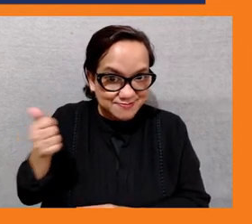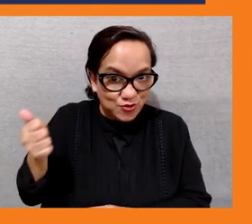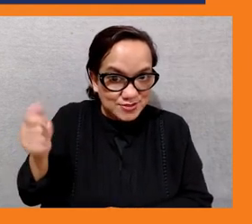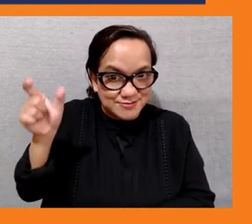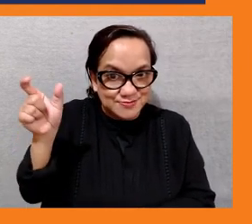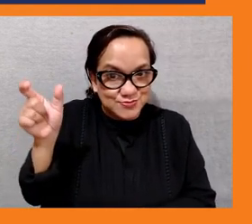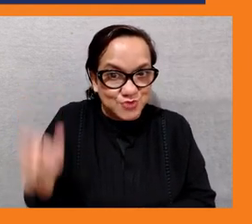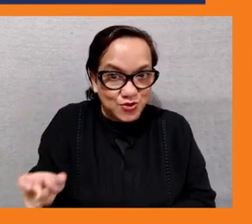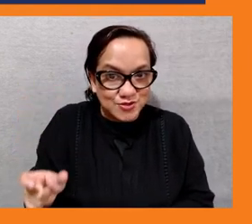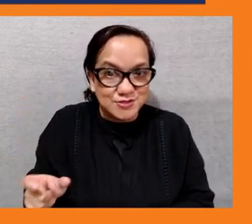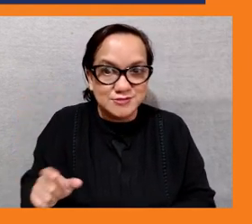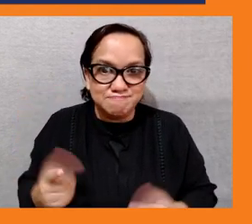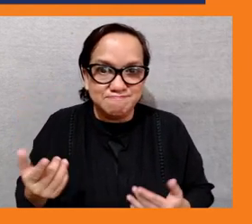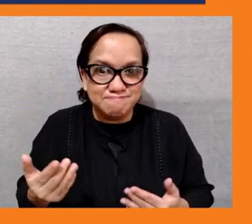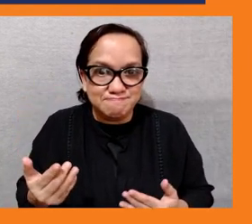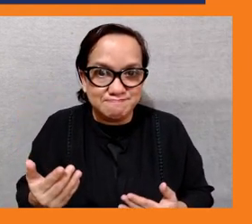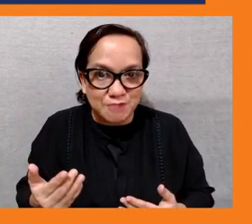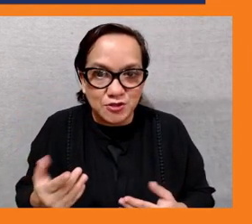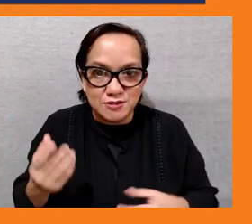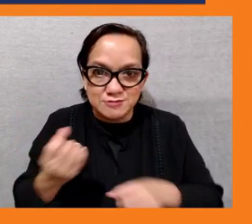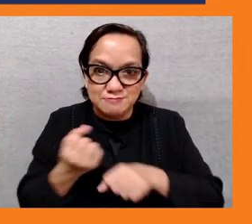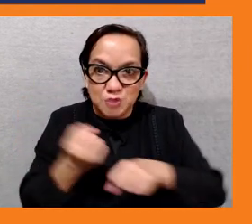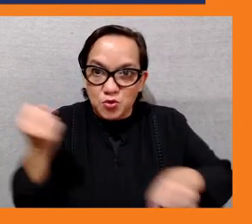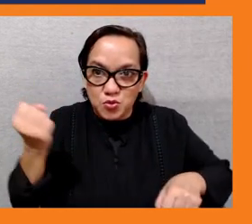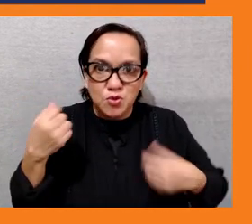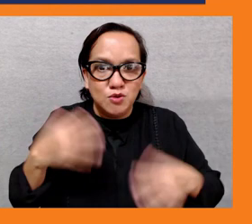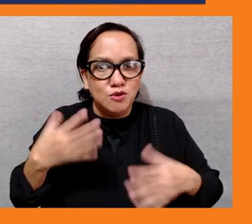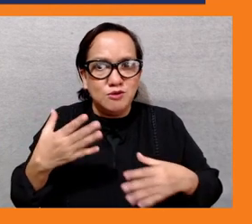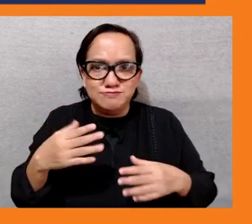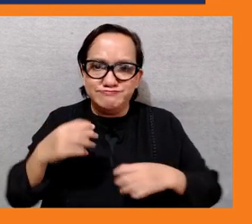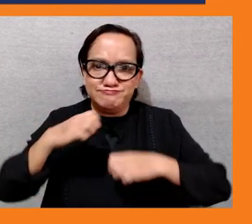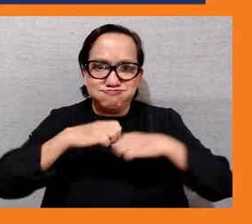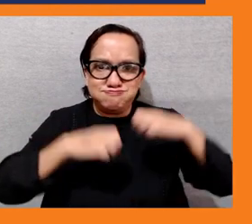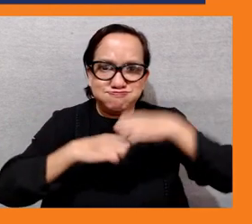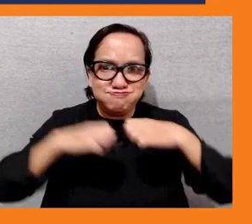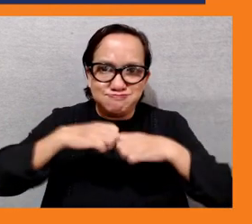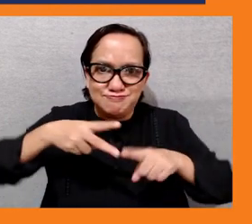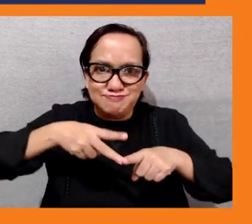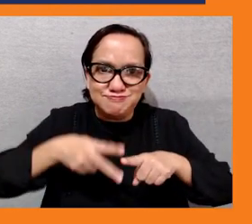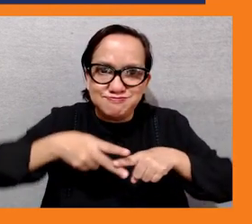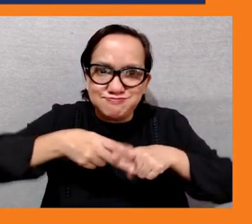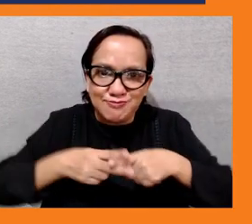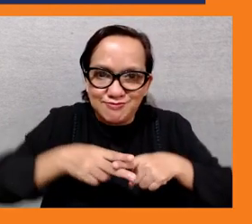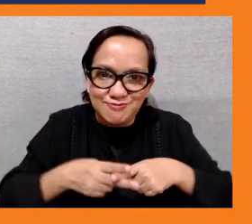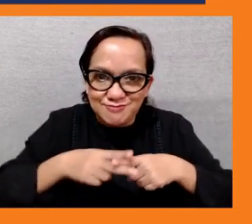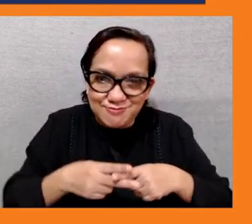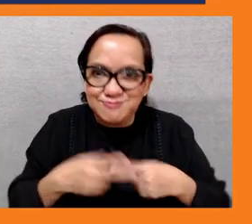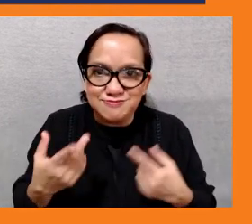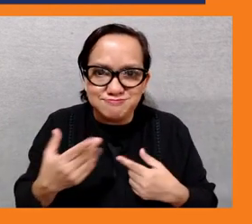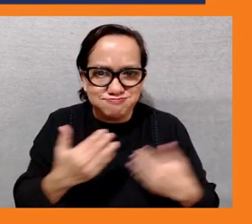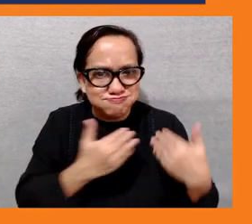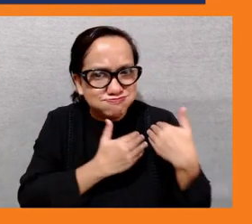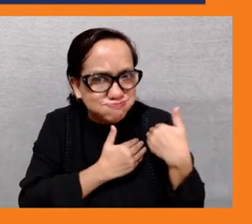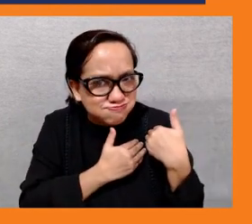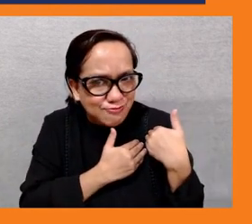of environmental engineering and waste management on population growth and water demands in comrade zone one